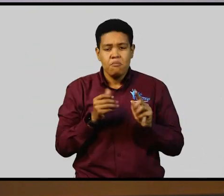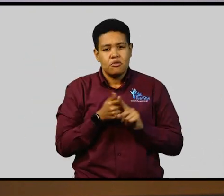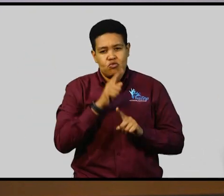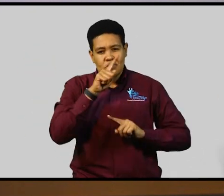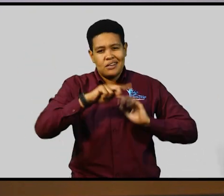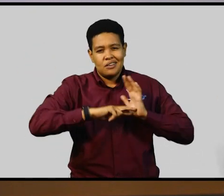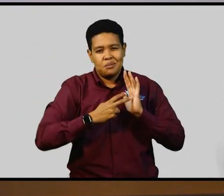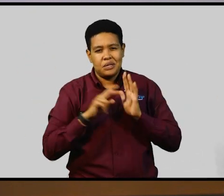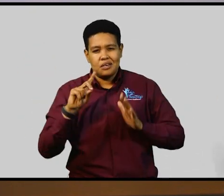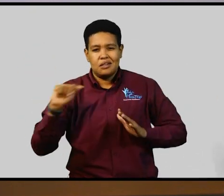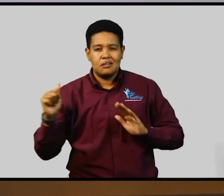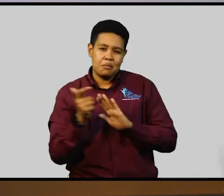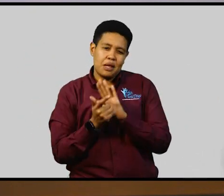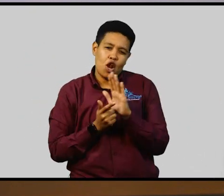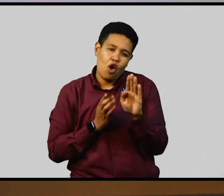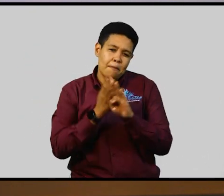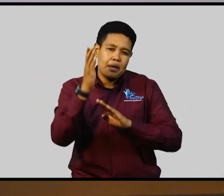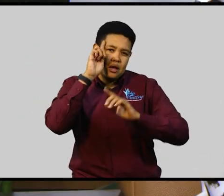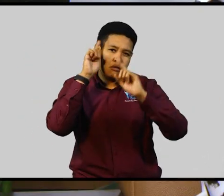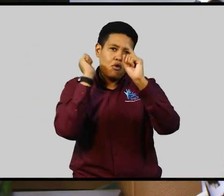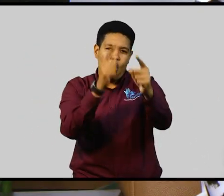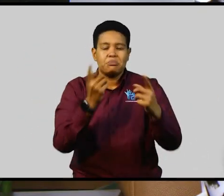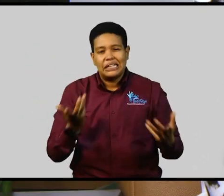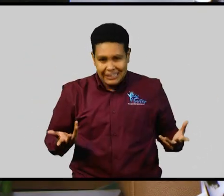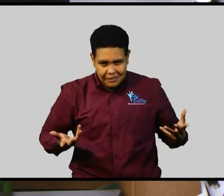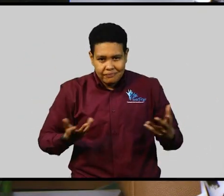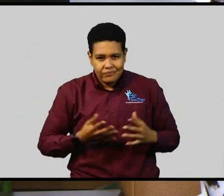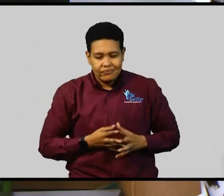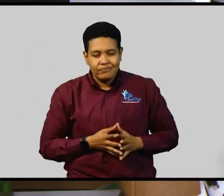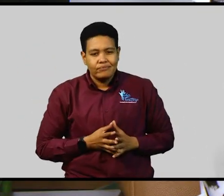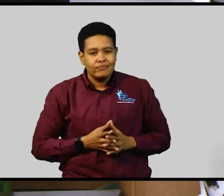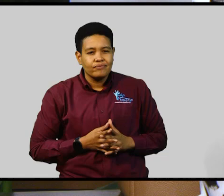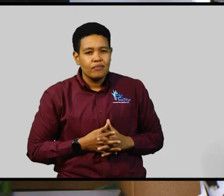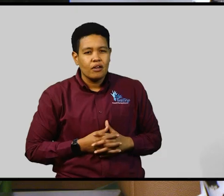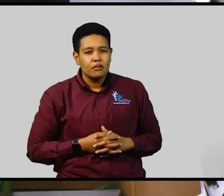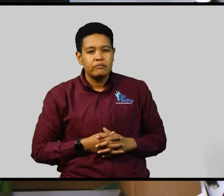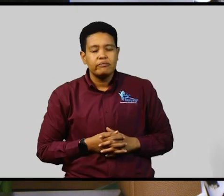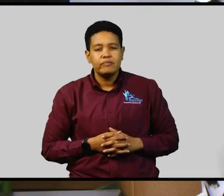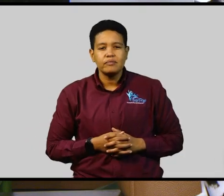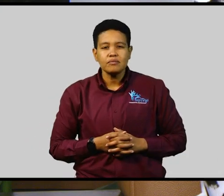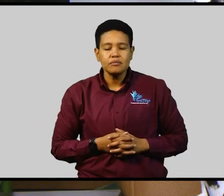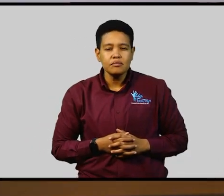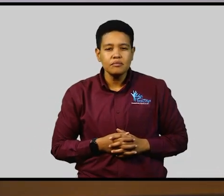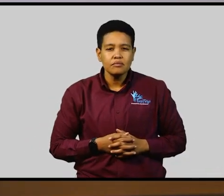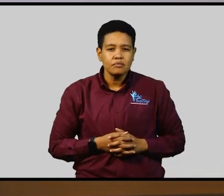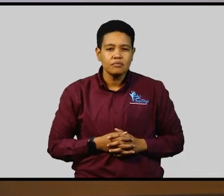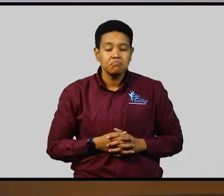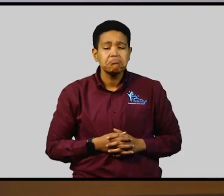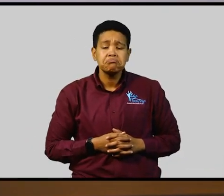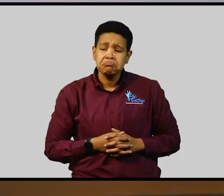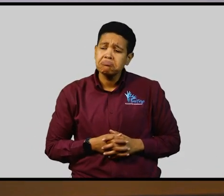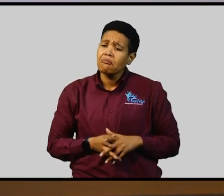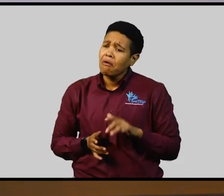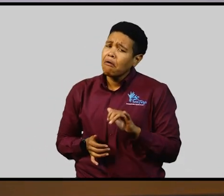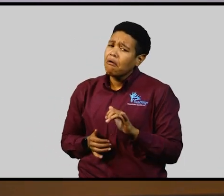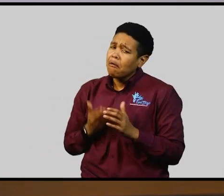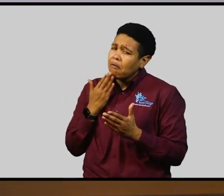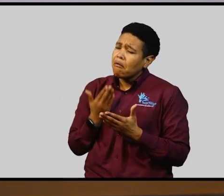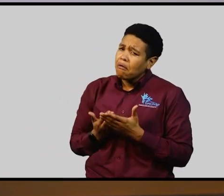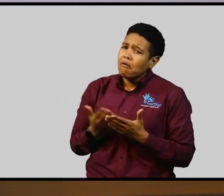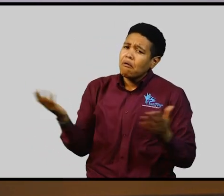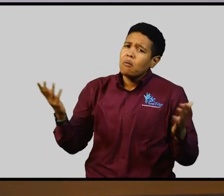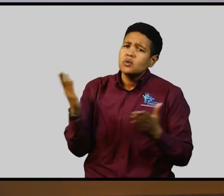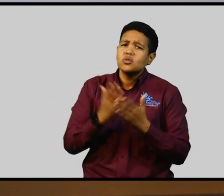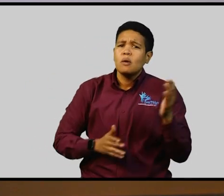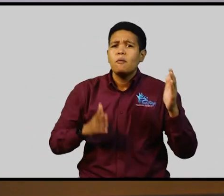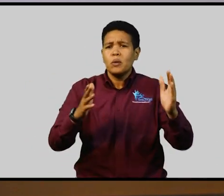constitute the major objectives of the Disabilities Act. Okay, great. So what are